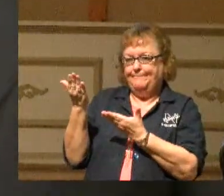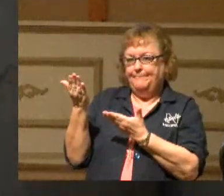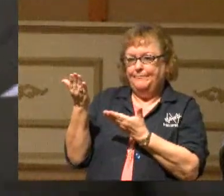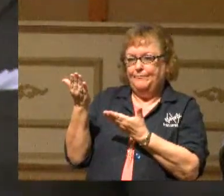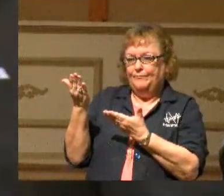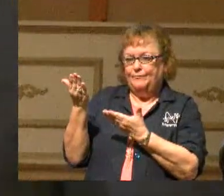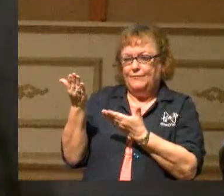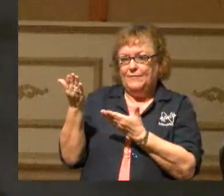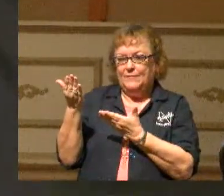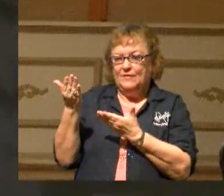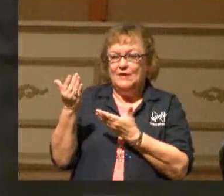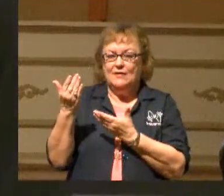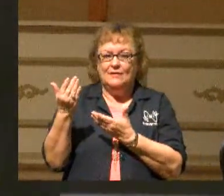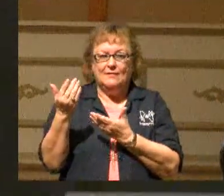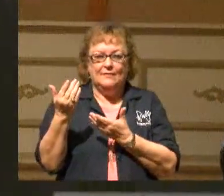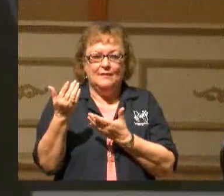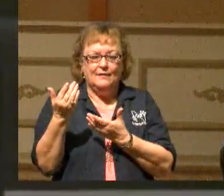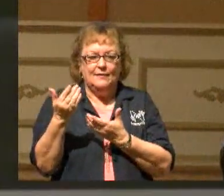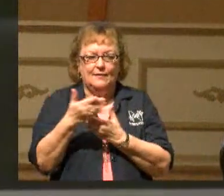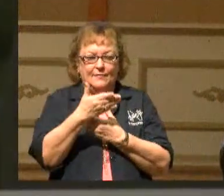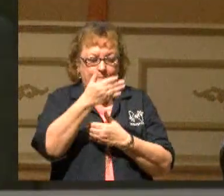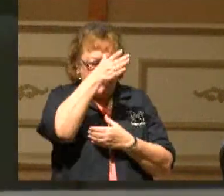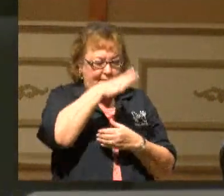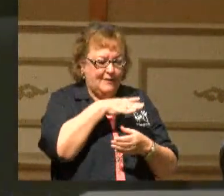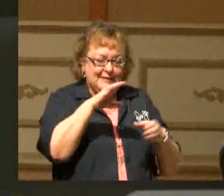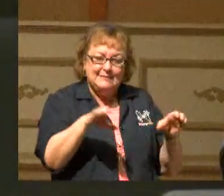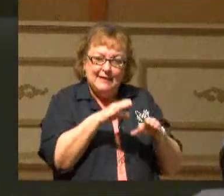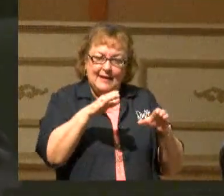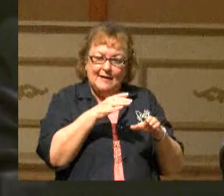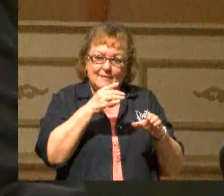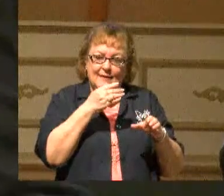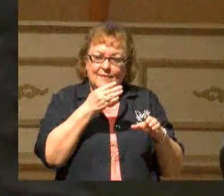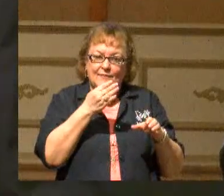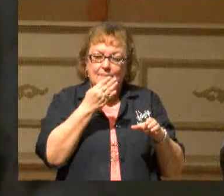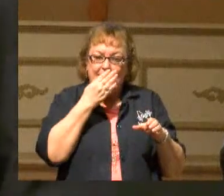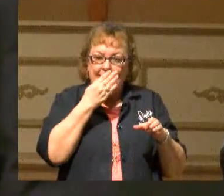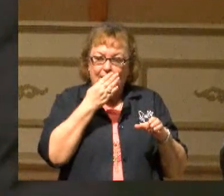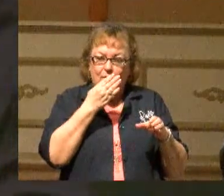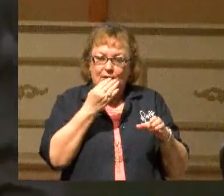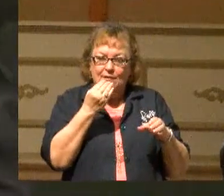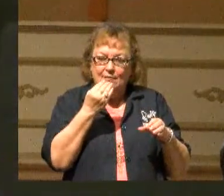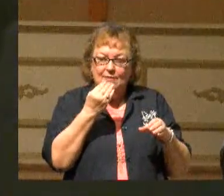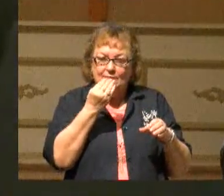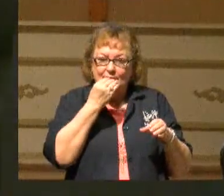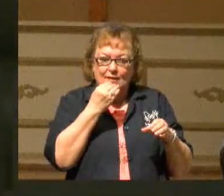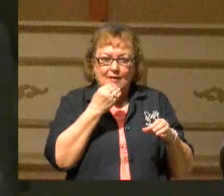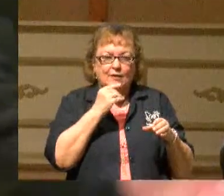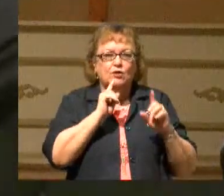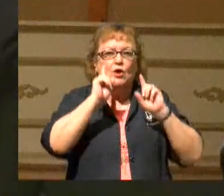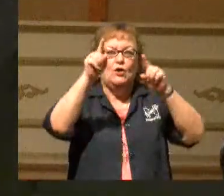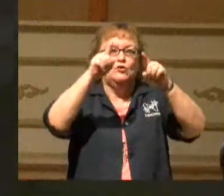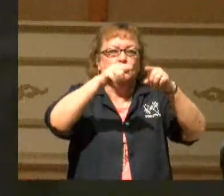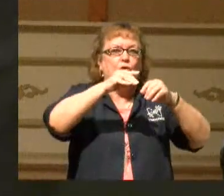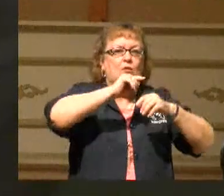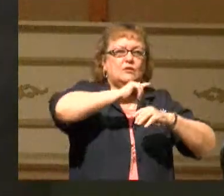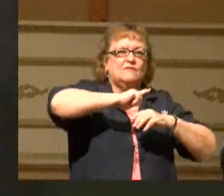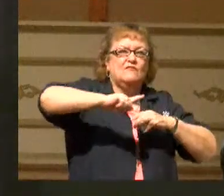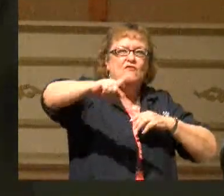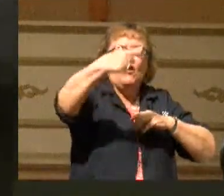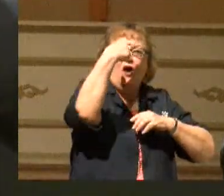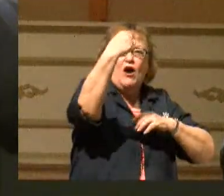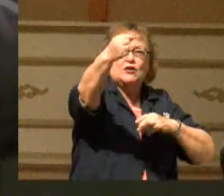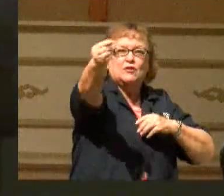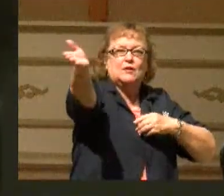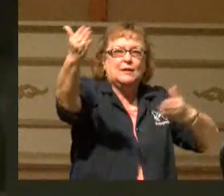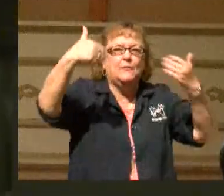the one who bid the banquet, He said, Go out to the highways and hedges and compel everybody you can to